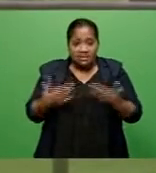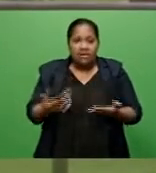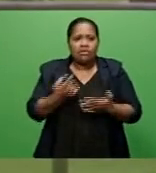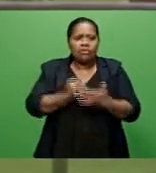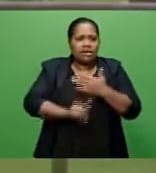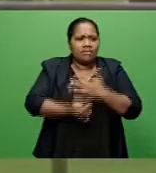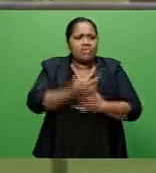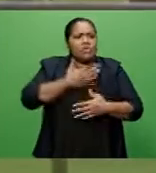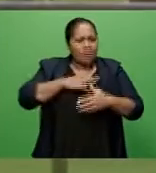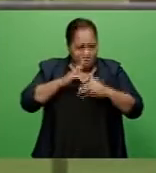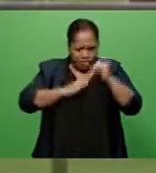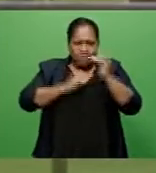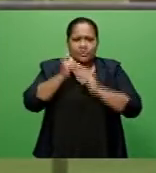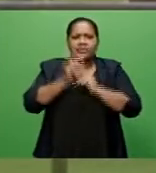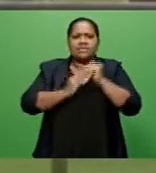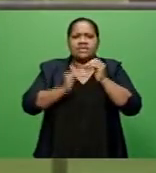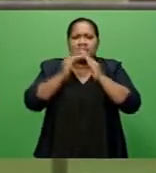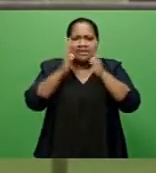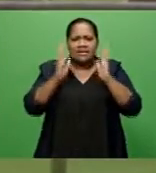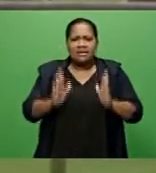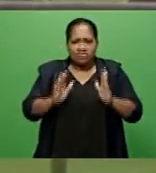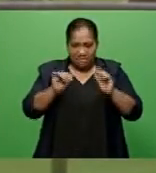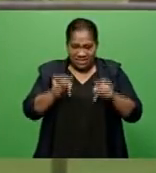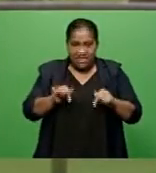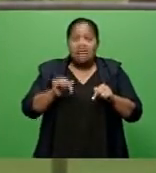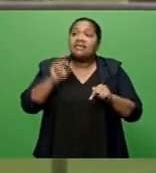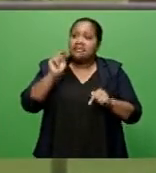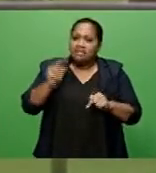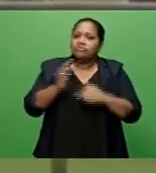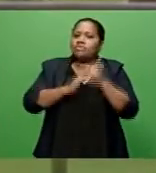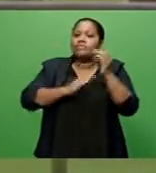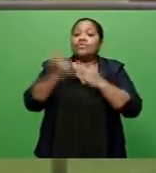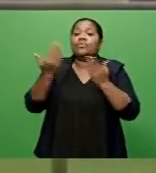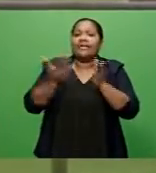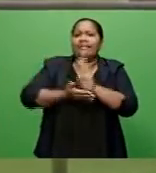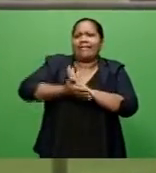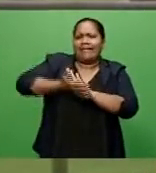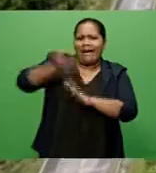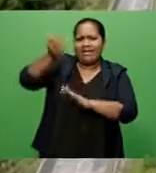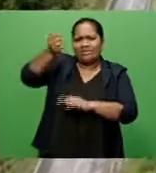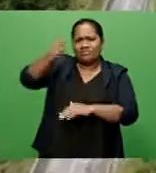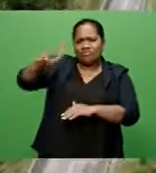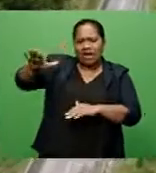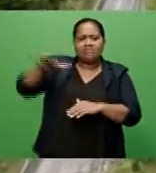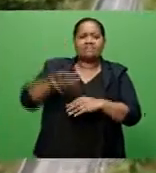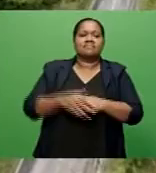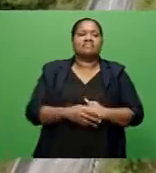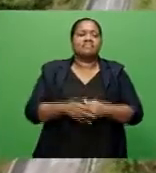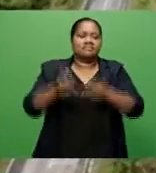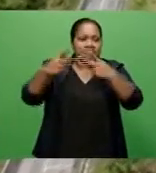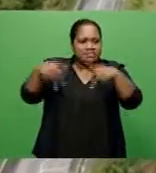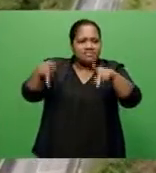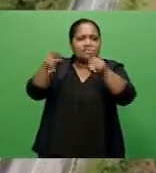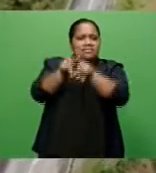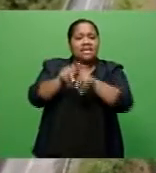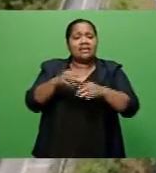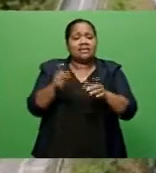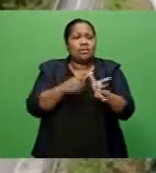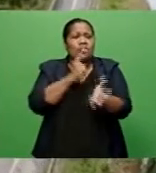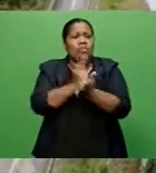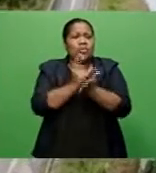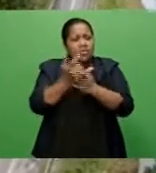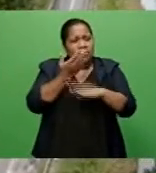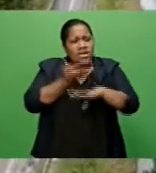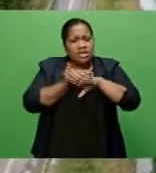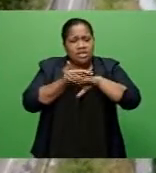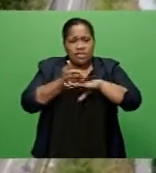build a house in the village, I advise to build them on high grounds. We have learned from past disasters, and a lot of newly constructed houses are